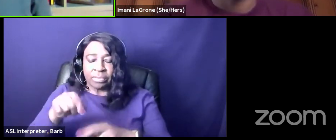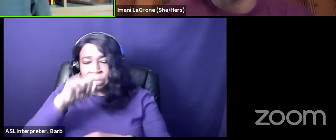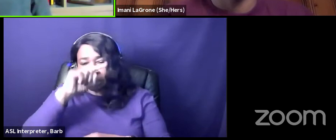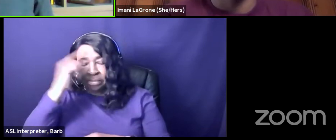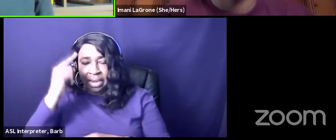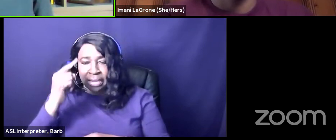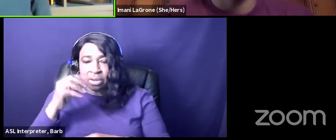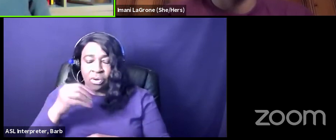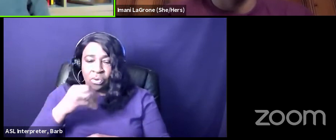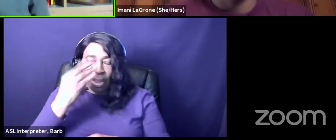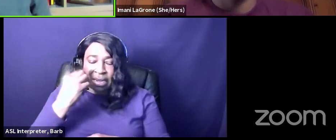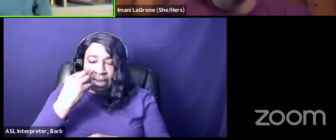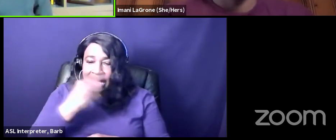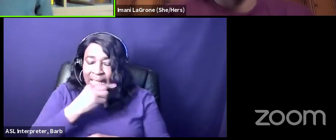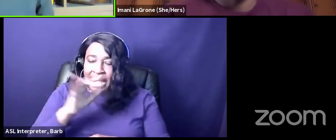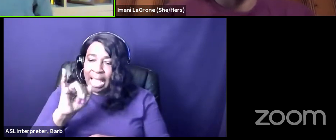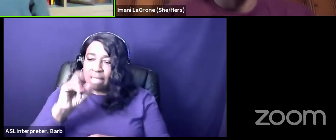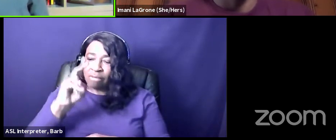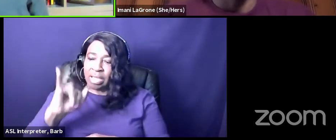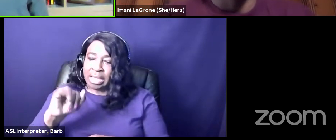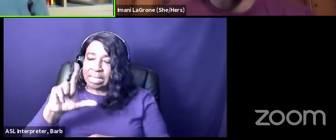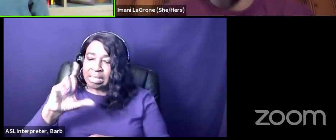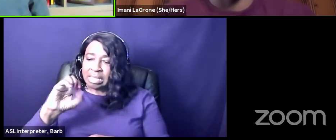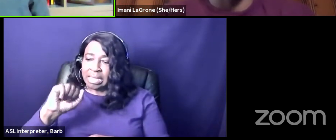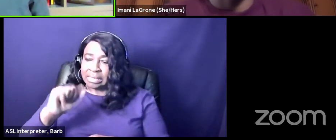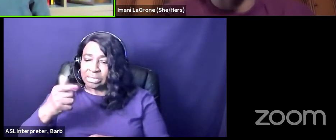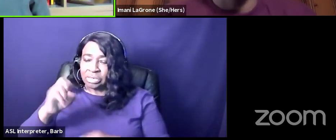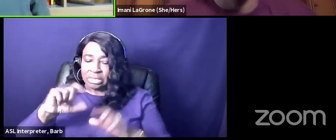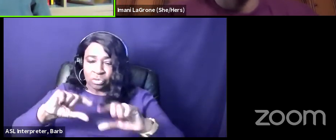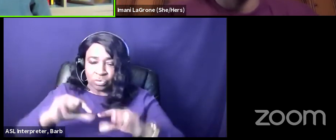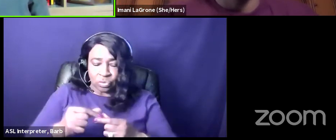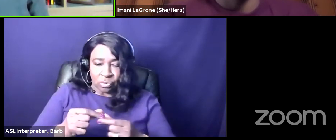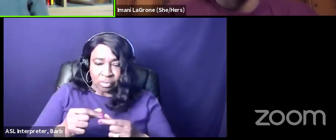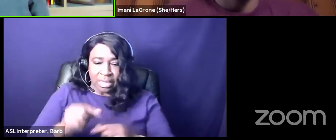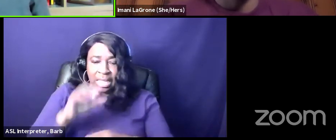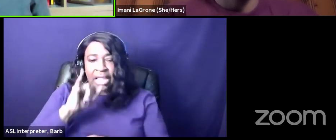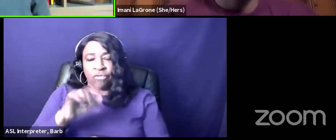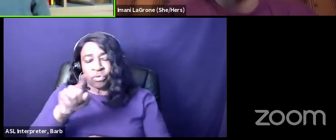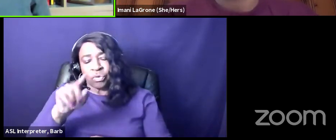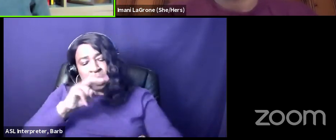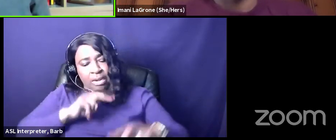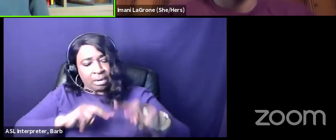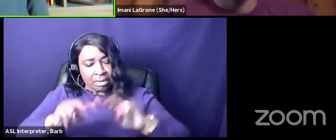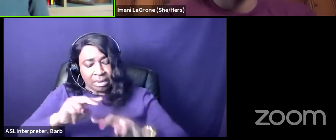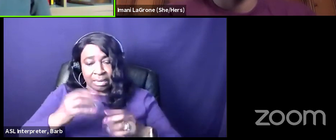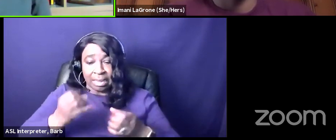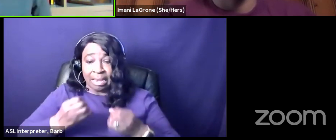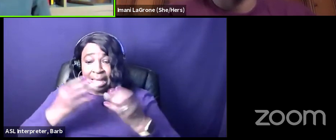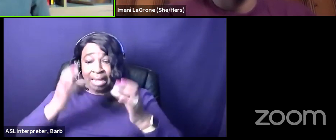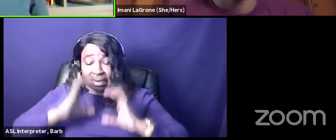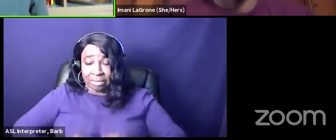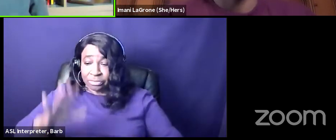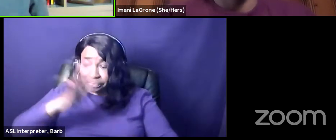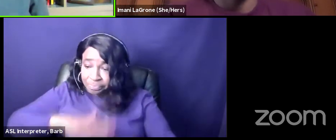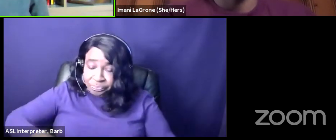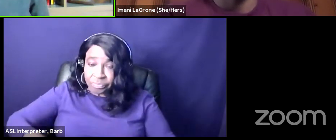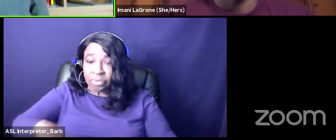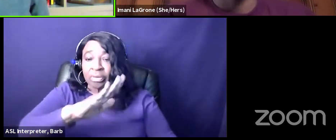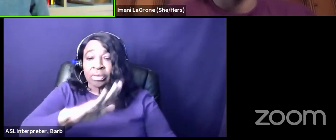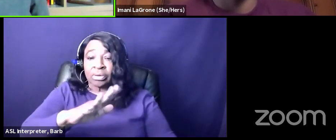and i like i say that pejoratively and kind of a throwaway comment but it's like if you look at a lot of candidates across the country it's not a coincidence